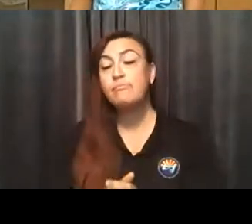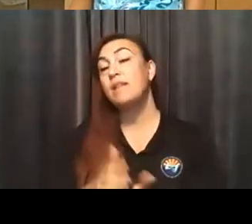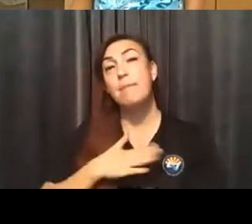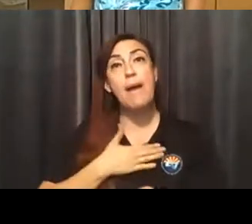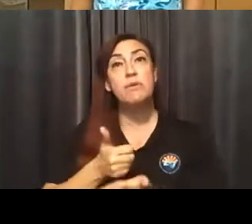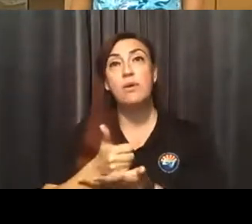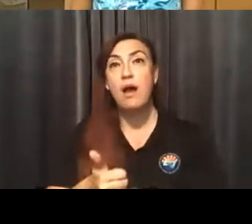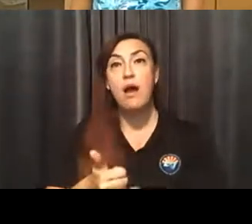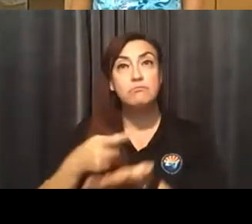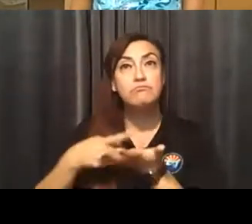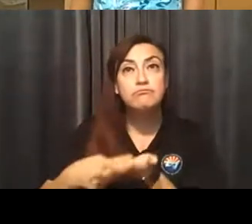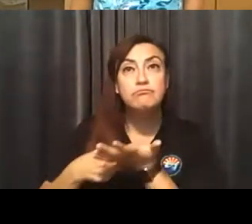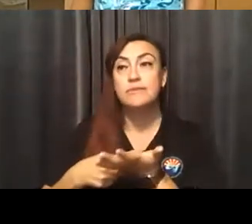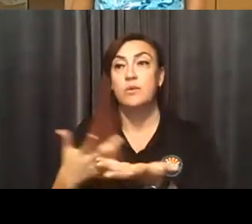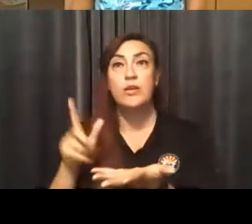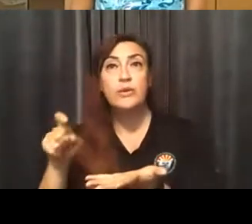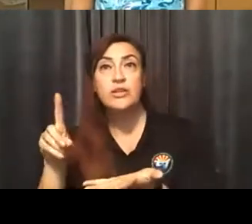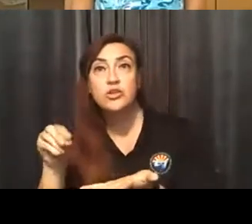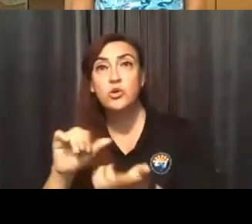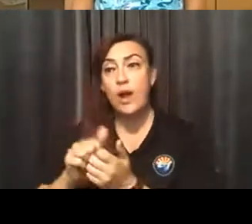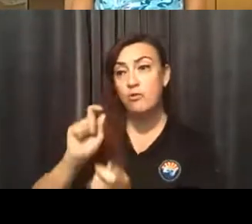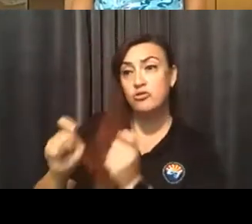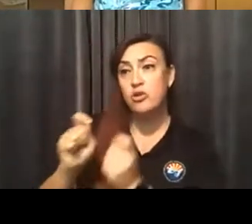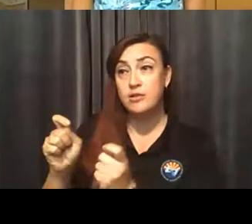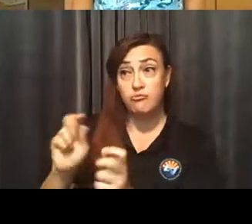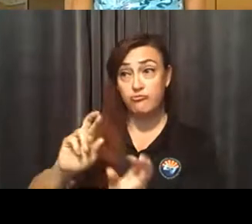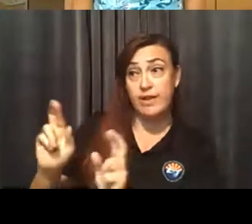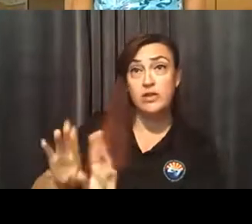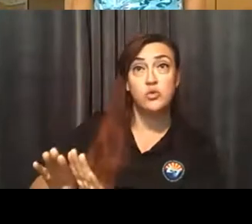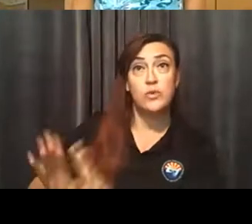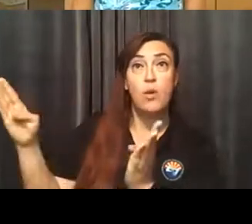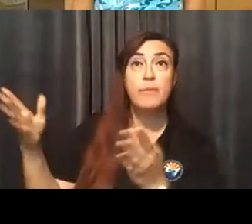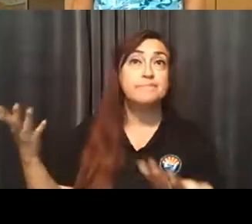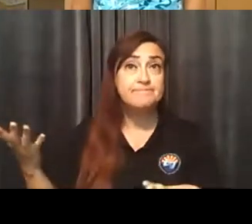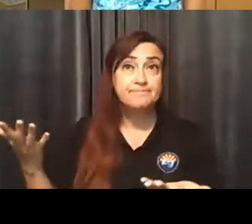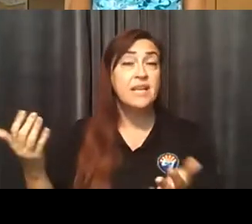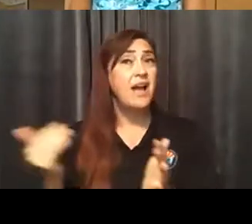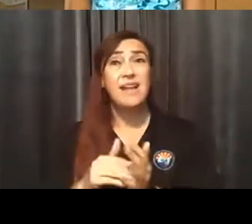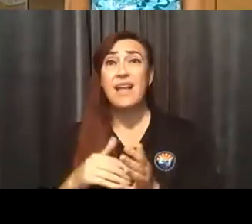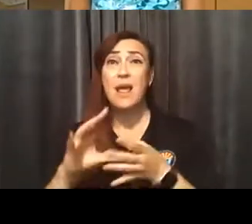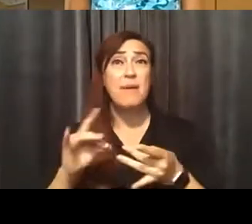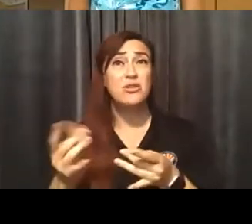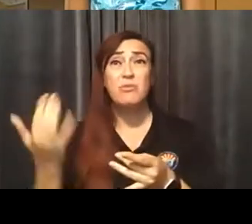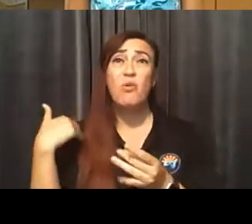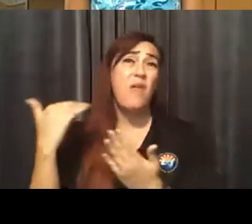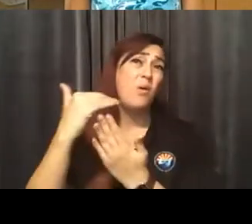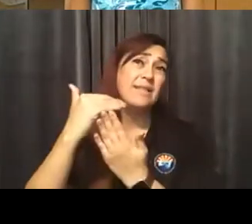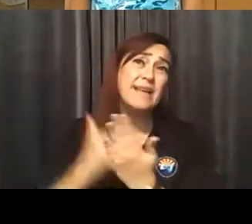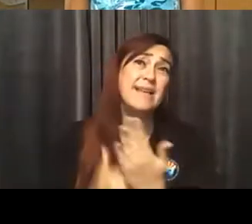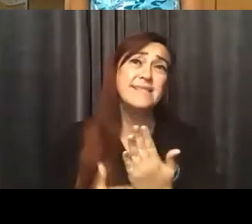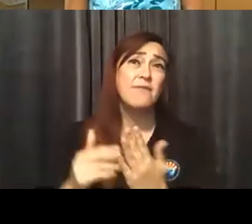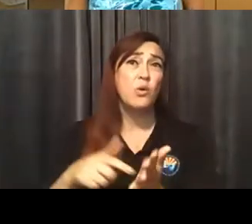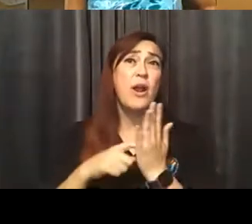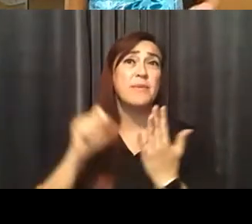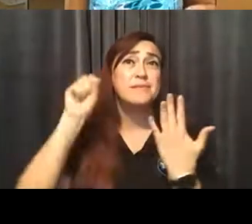what you need to do in order to reopen. Like I mentioned before, that whole list of requirements is on the